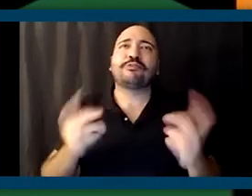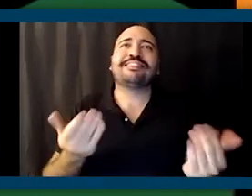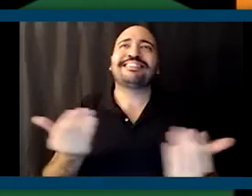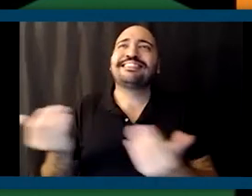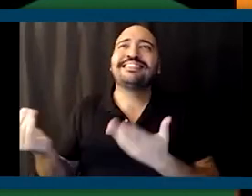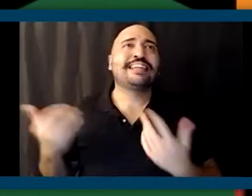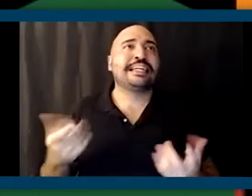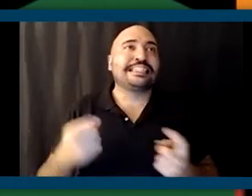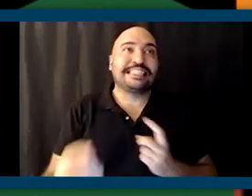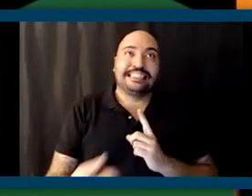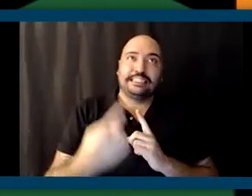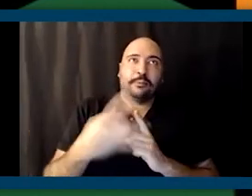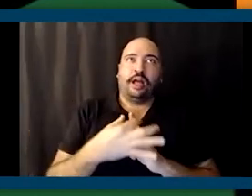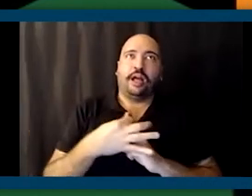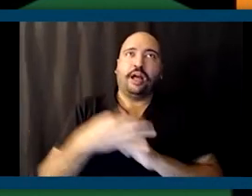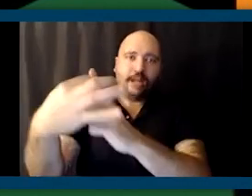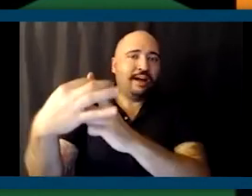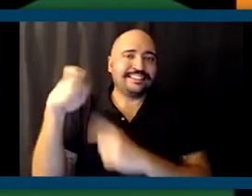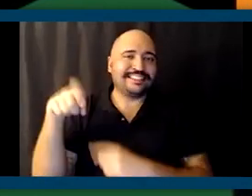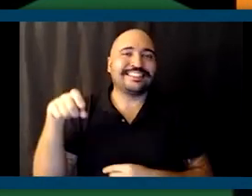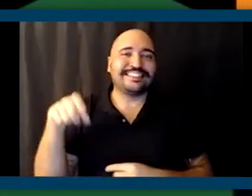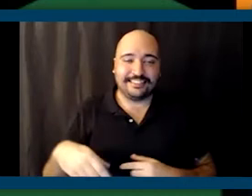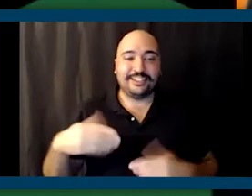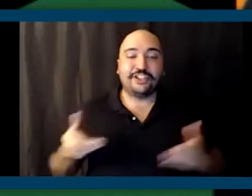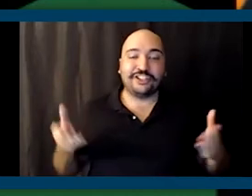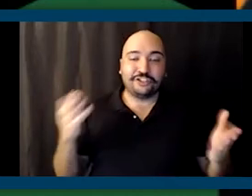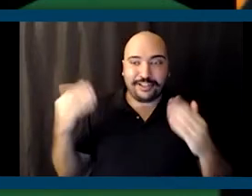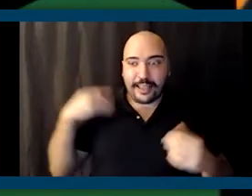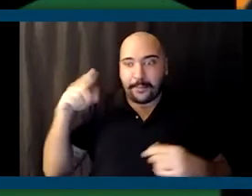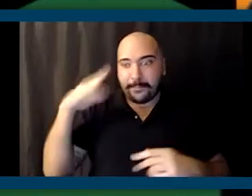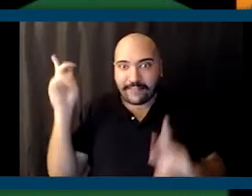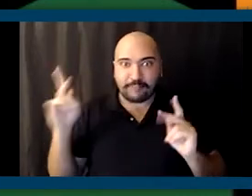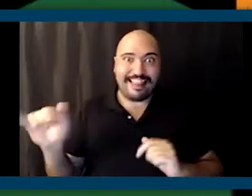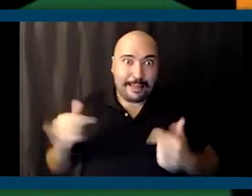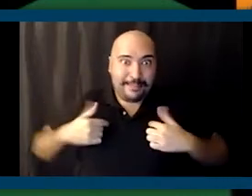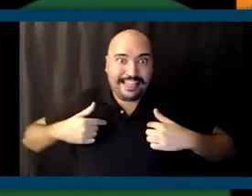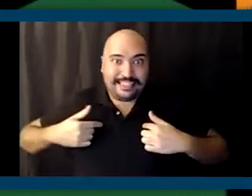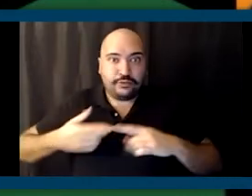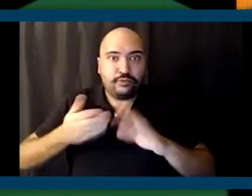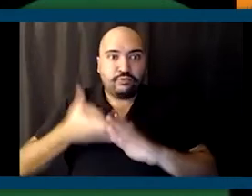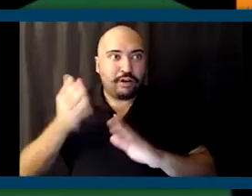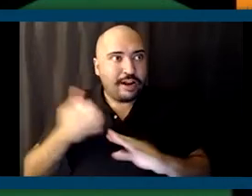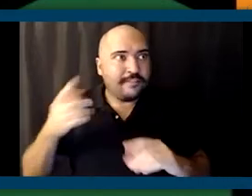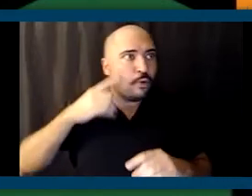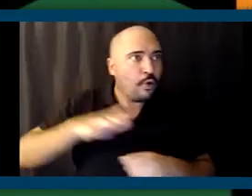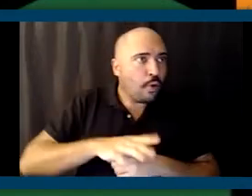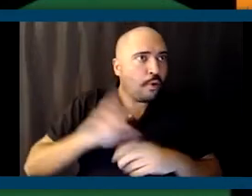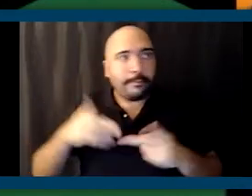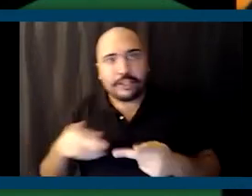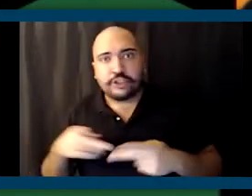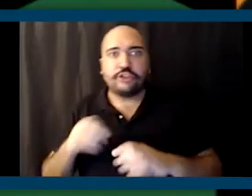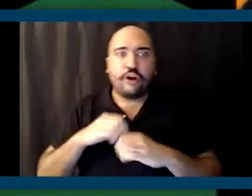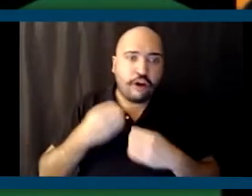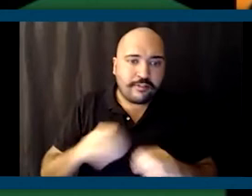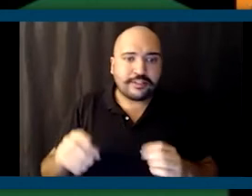to give them a chance. That means encouraging young Black folks like me to run for local positions, and to run for local offices like the ADEM